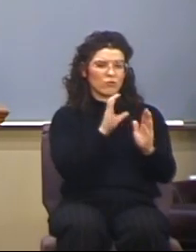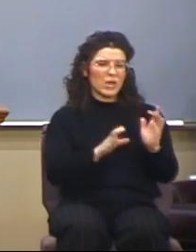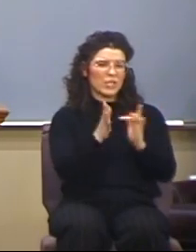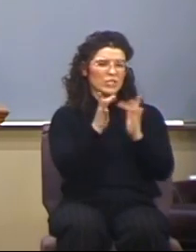name. Amen. Amen. Thank